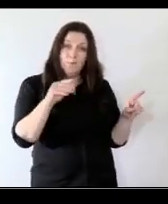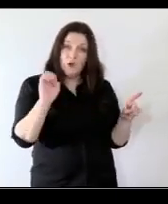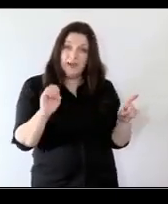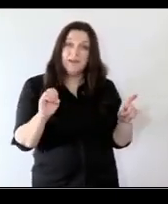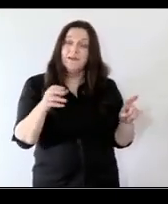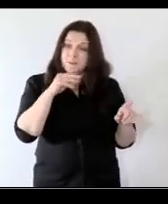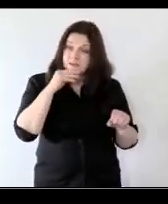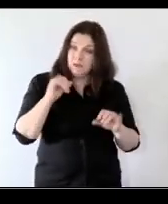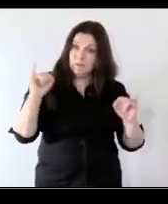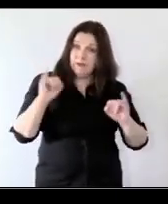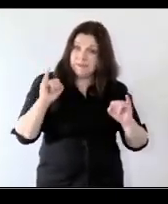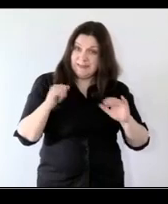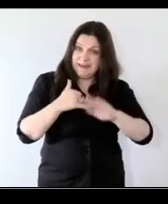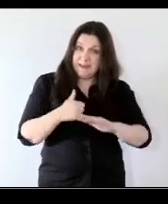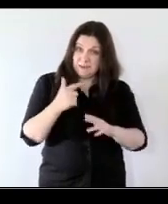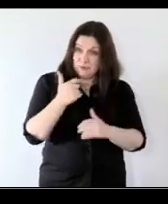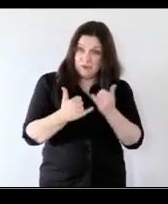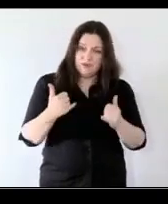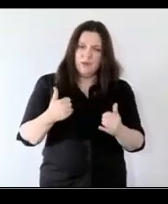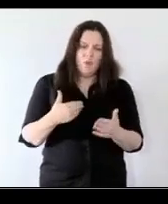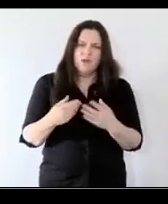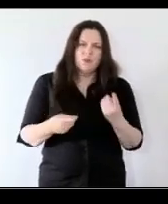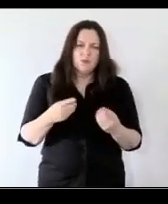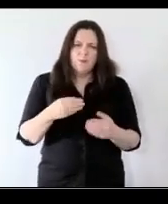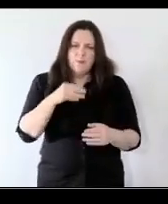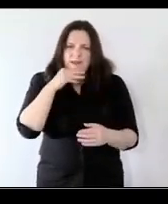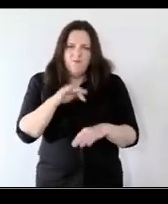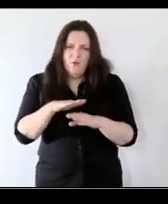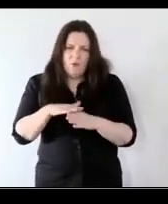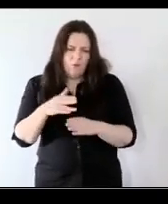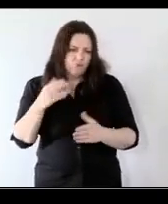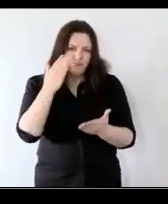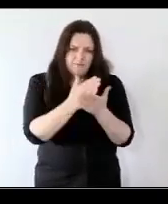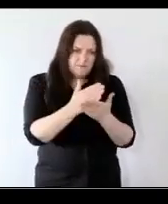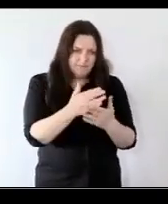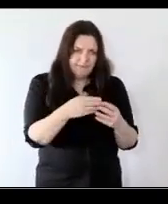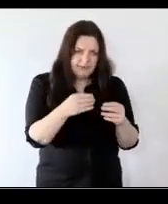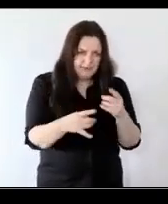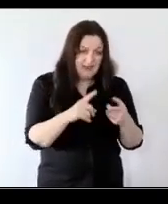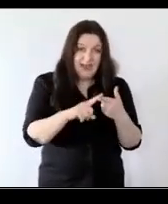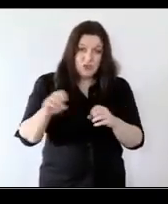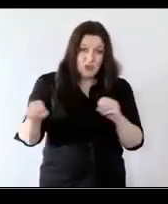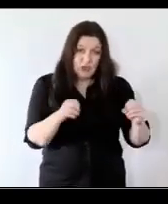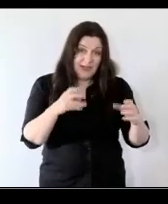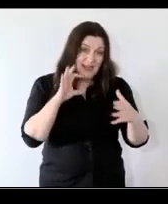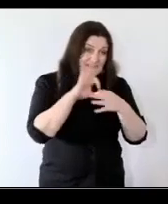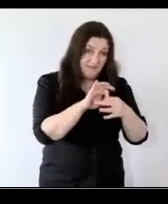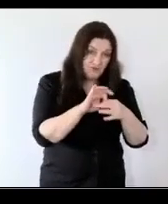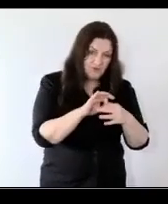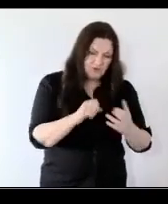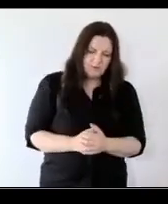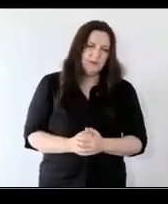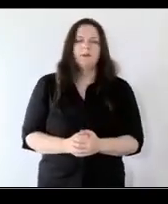over the past two years what has this meant for prevention and early intervention um i suppose the focus has been in the immediate